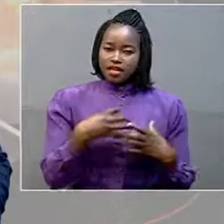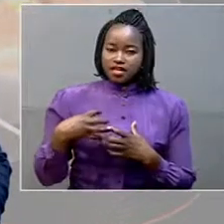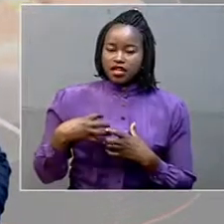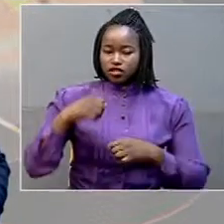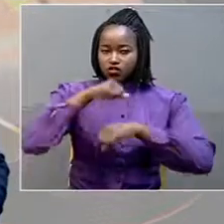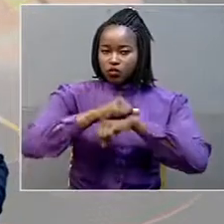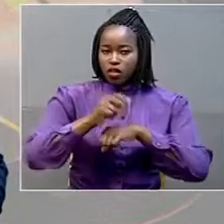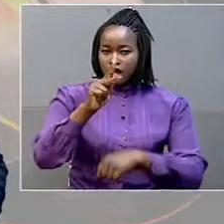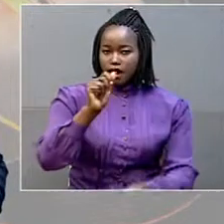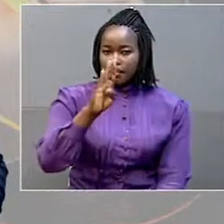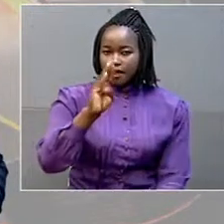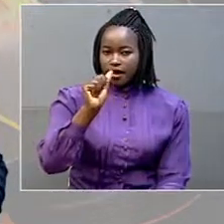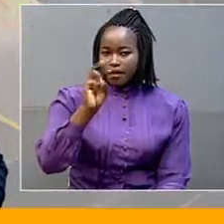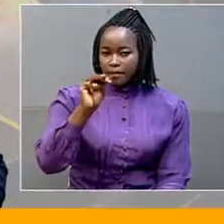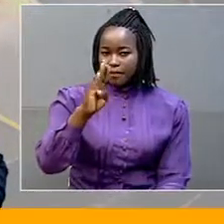in mwende district